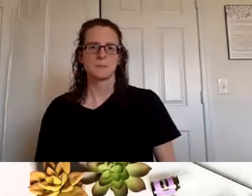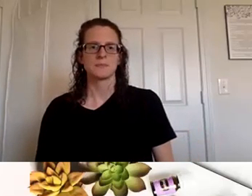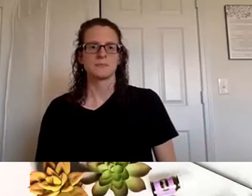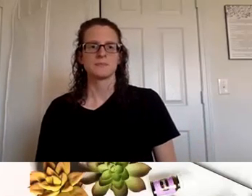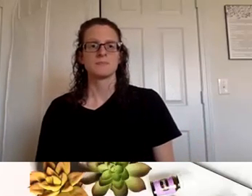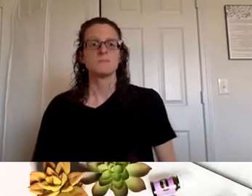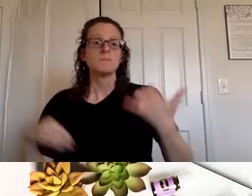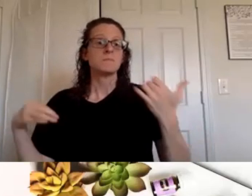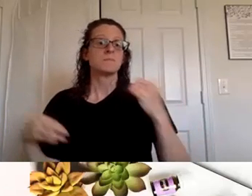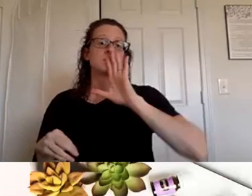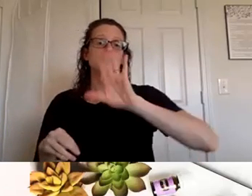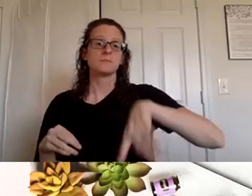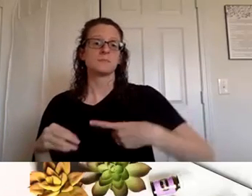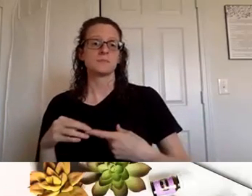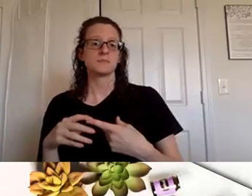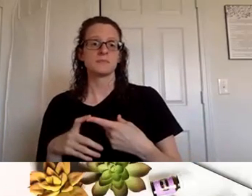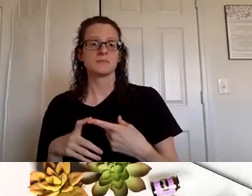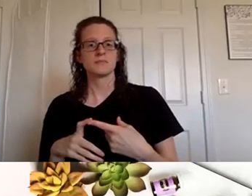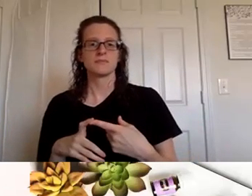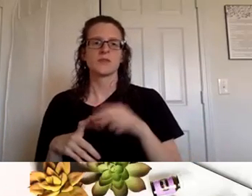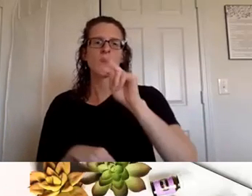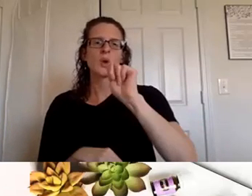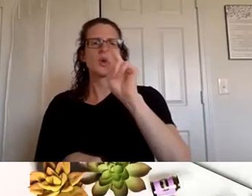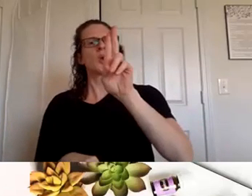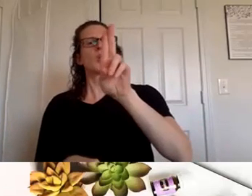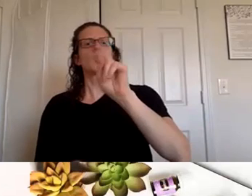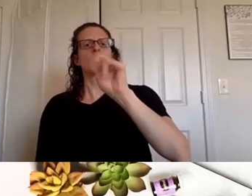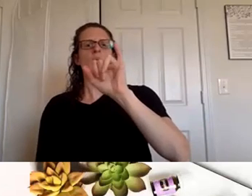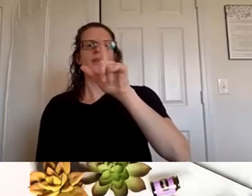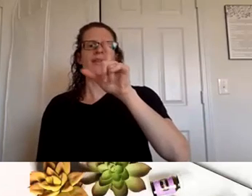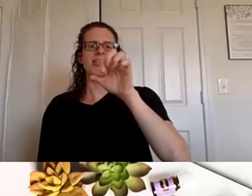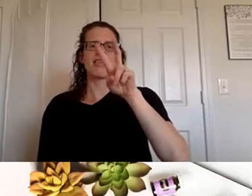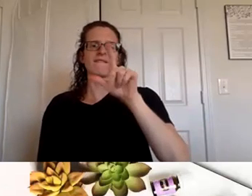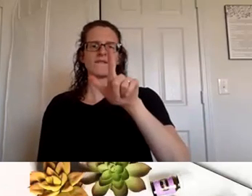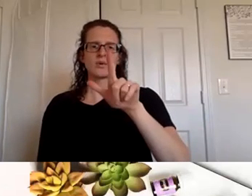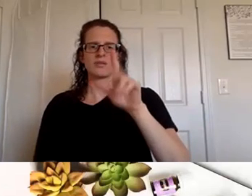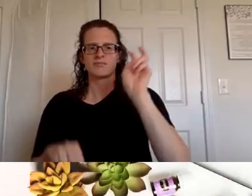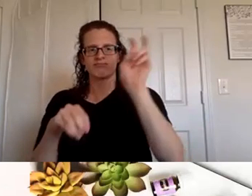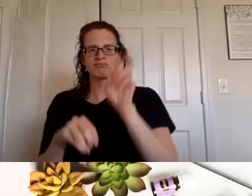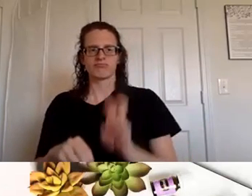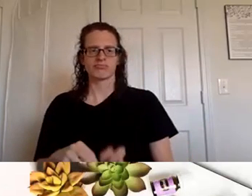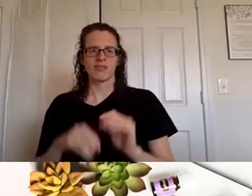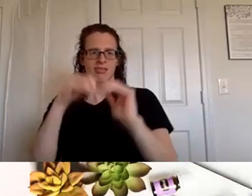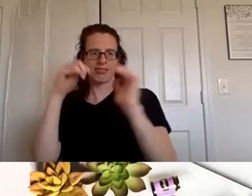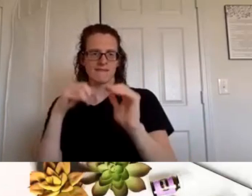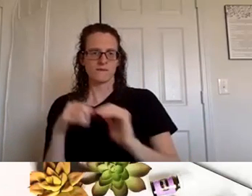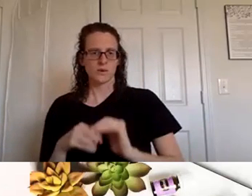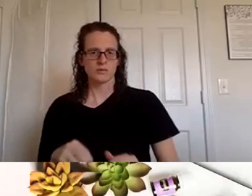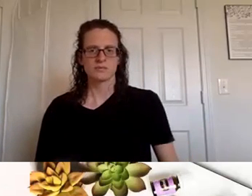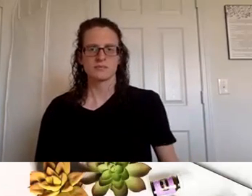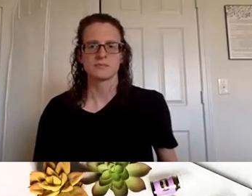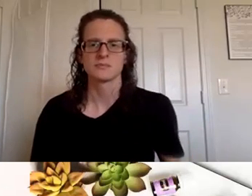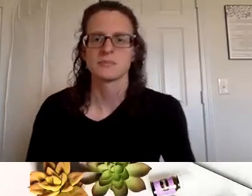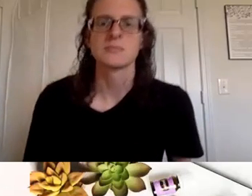talk about the um unilevel commissions so let's see there we go okay